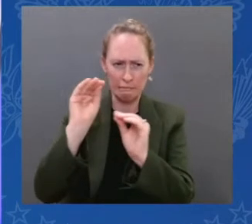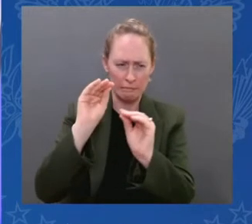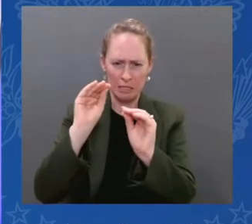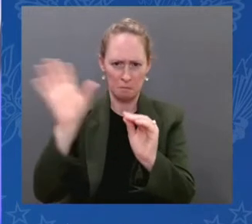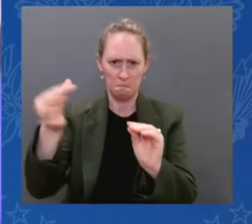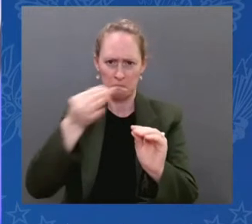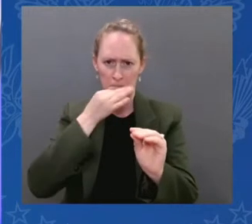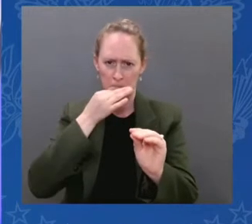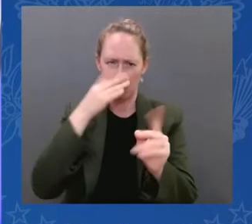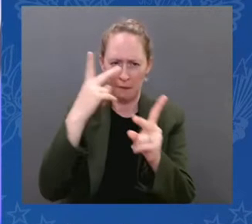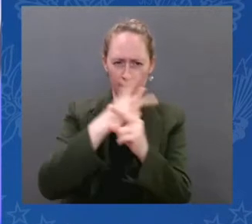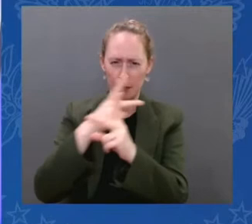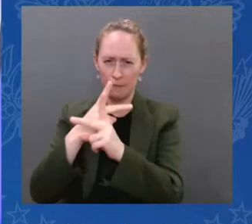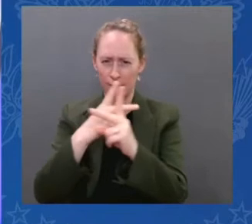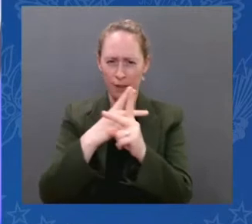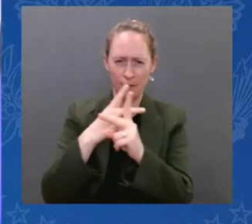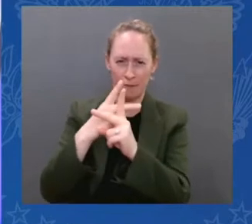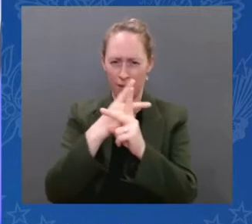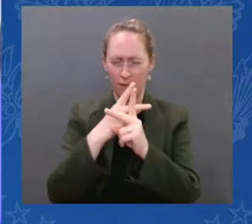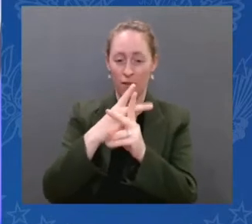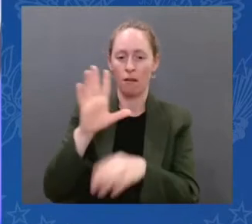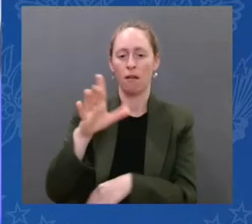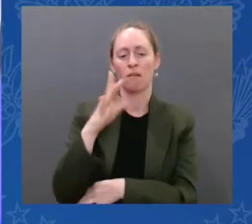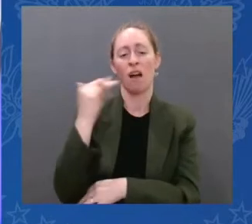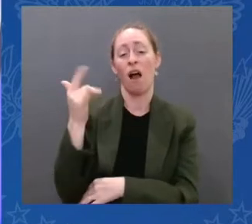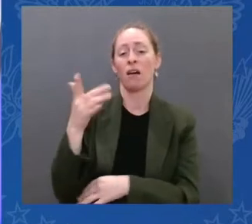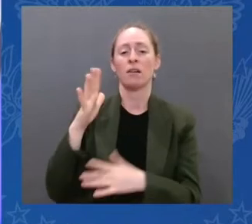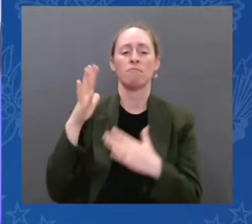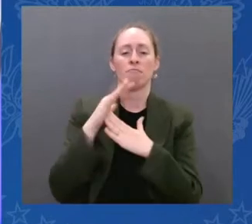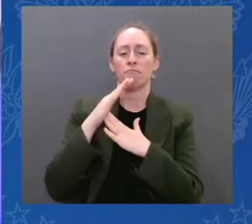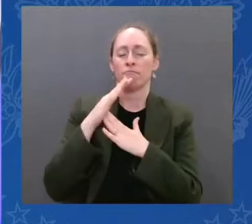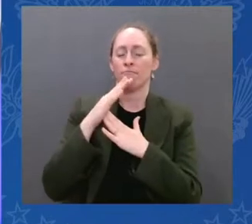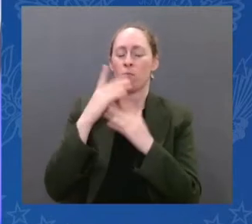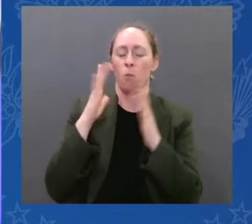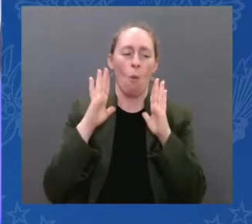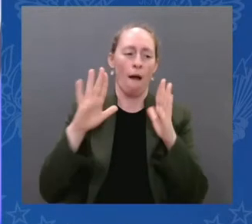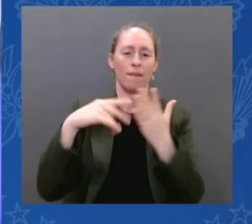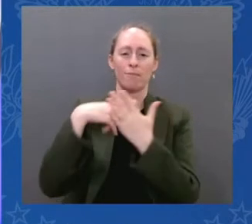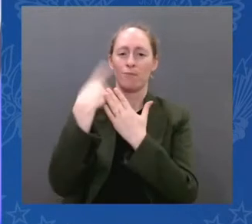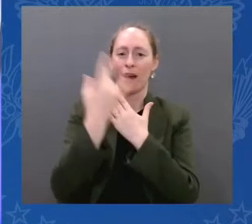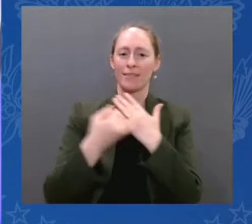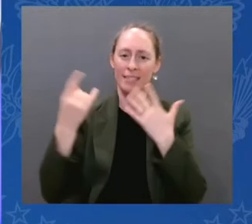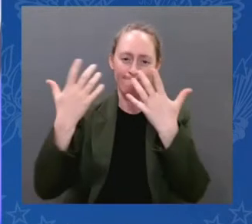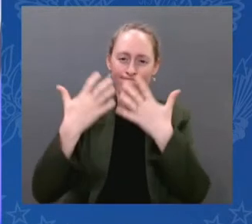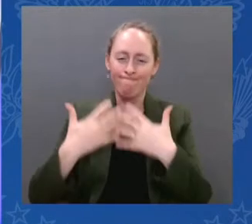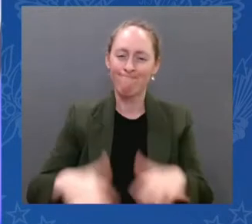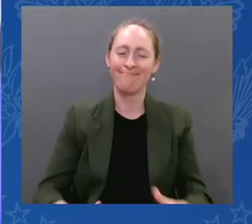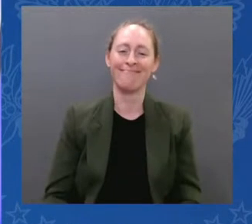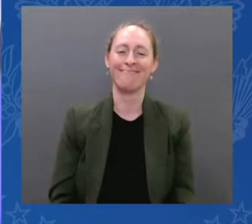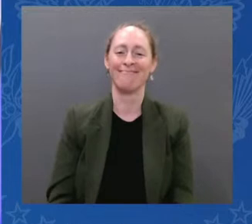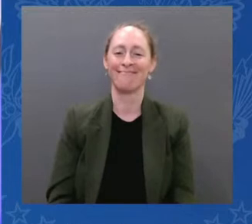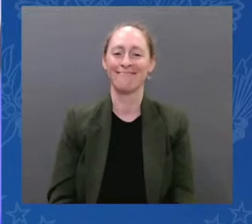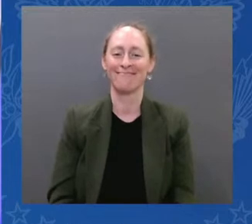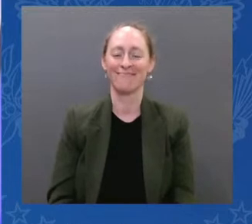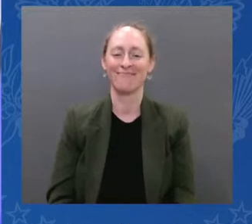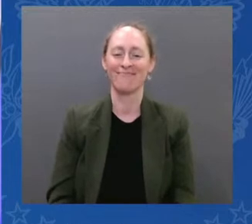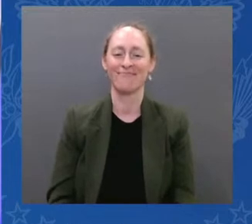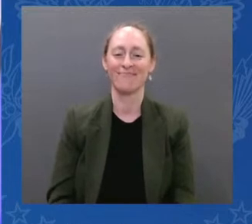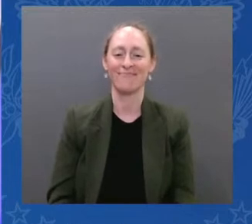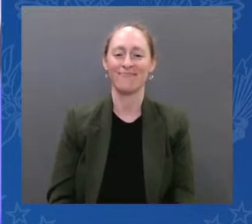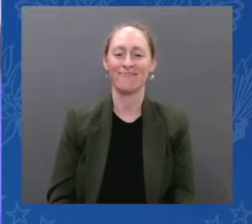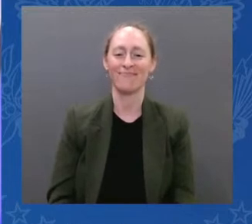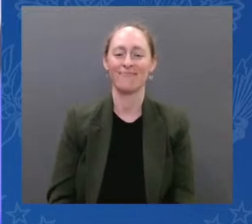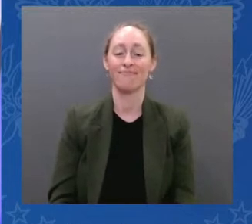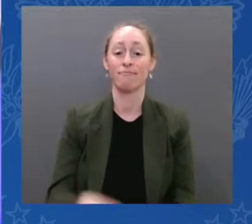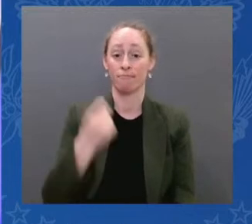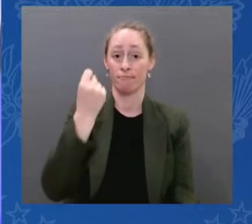incredible team. Joined, by the way, with our international partners, the European Space Agency,